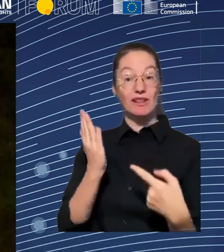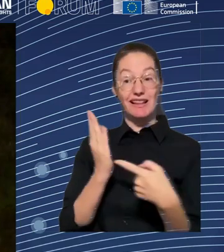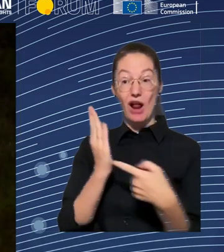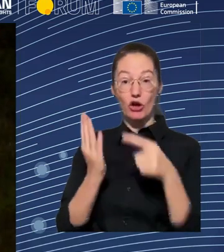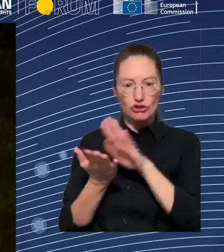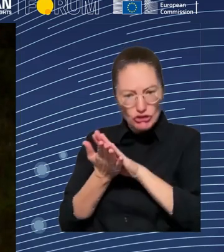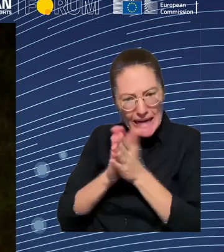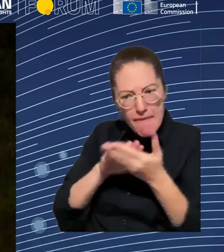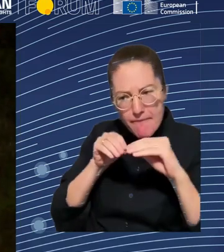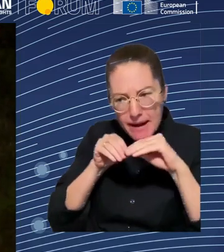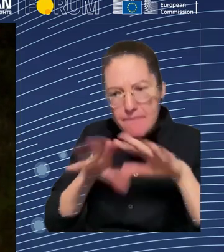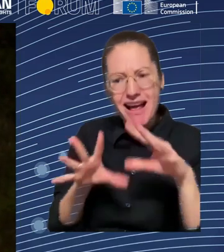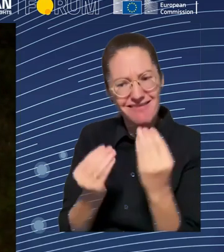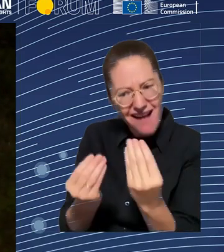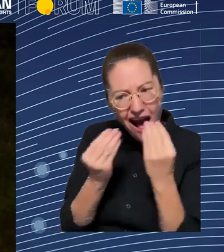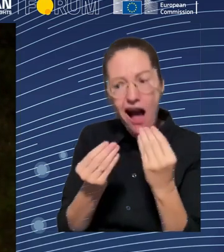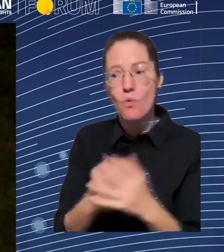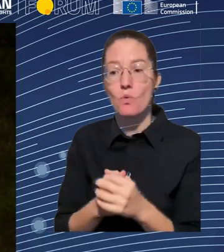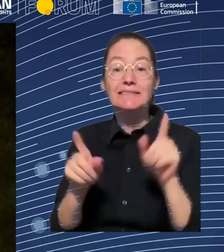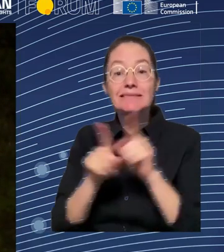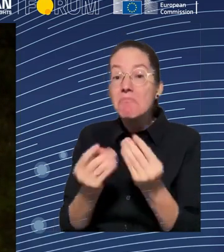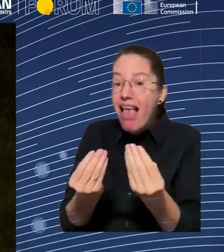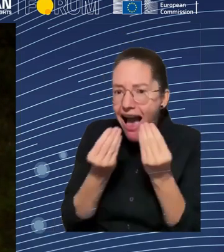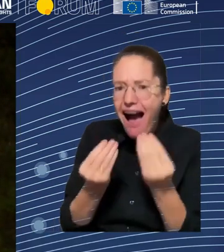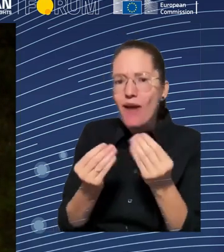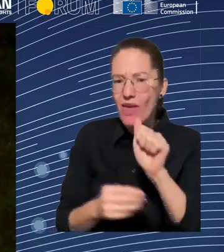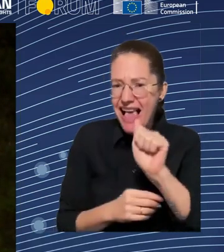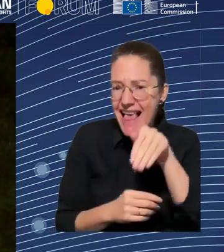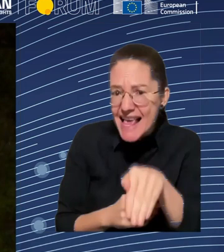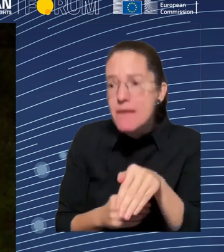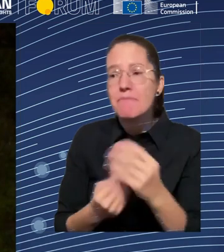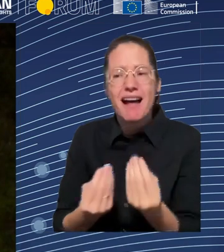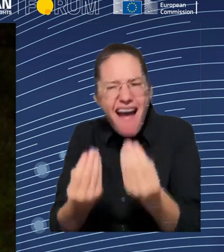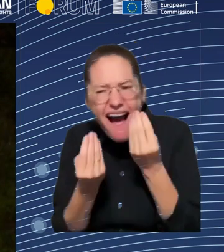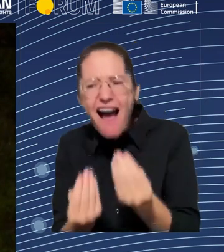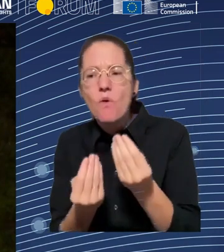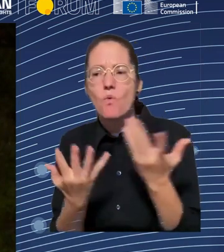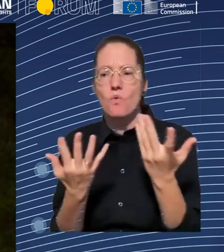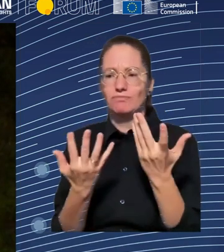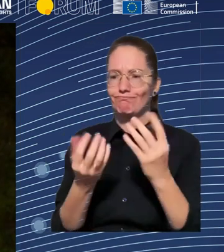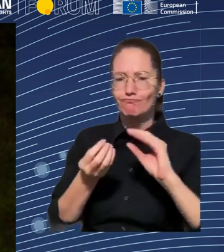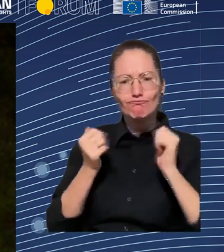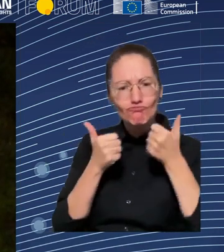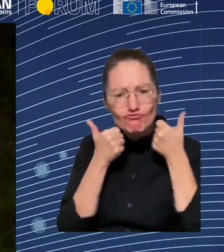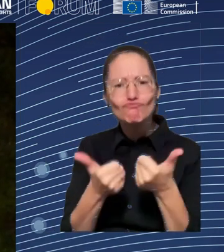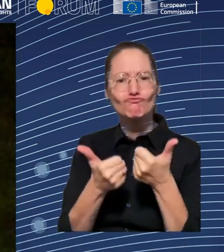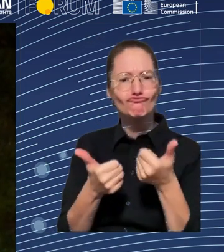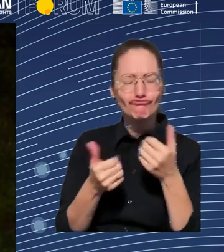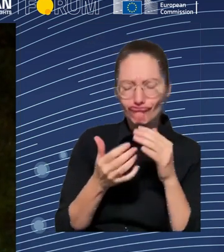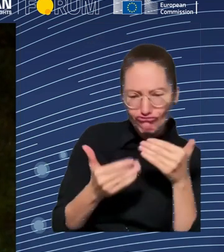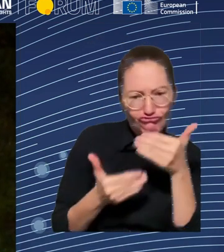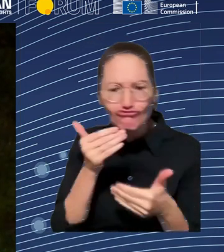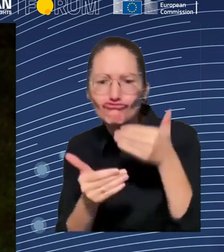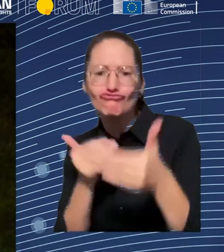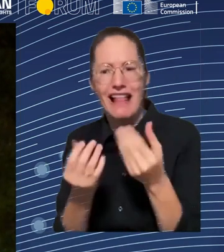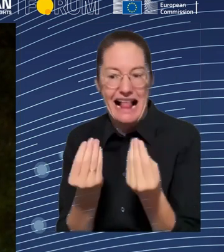the U.S. when we do case studies, when unions are at the table and they are working very closely with employers, it is